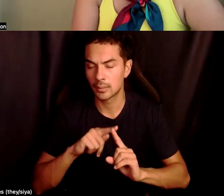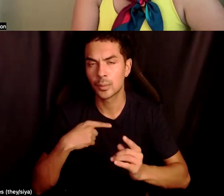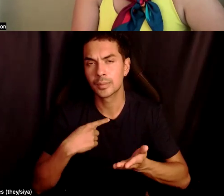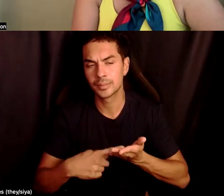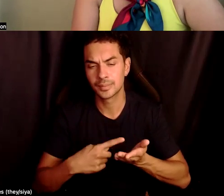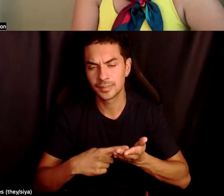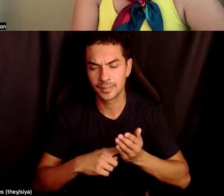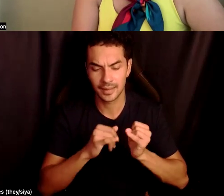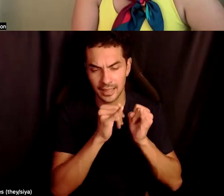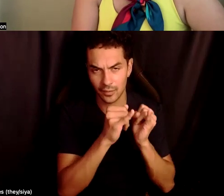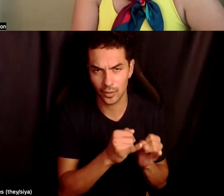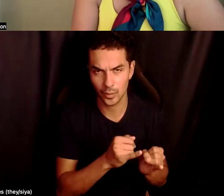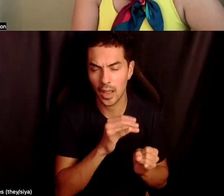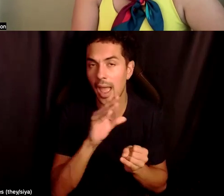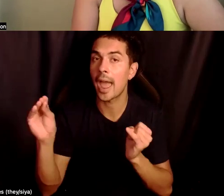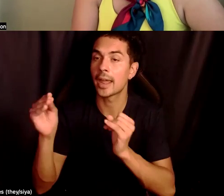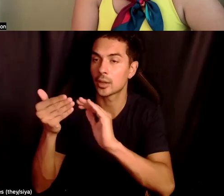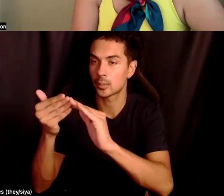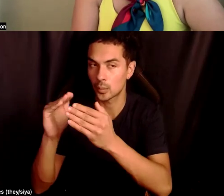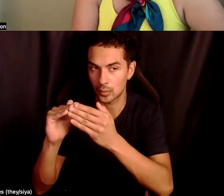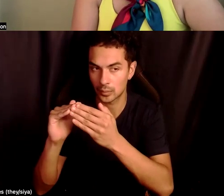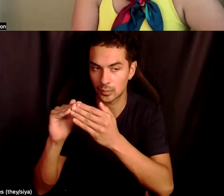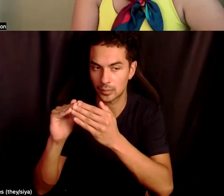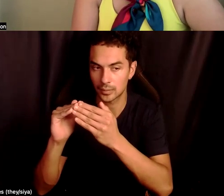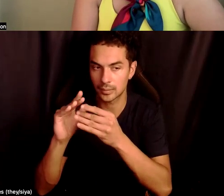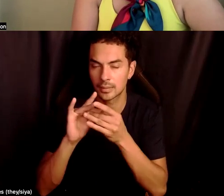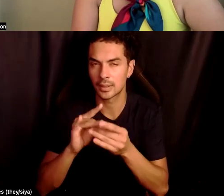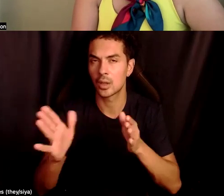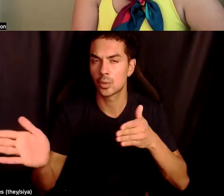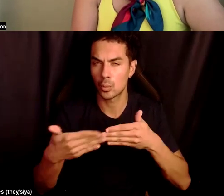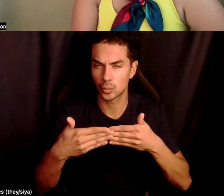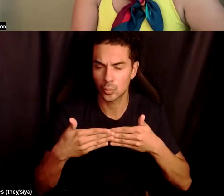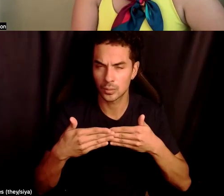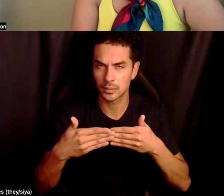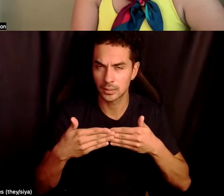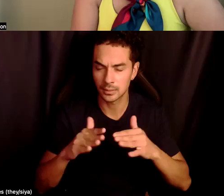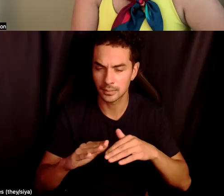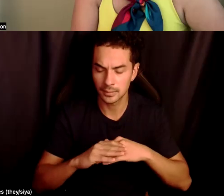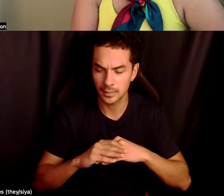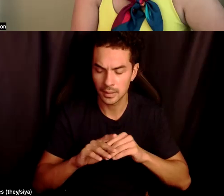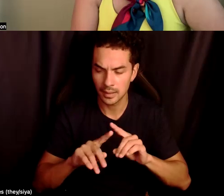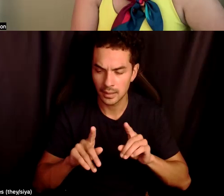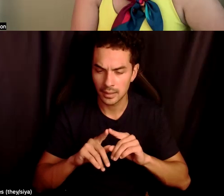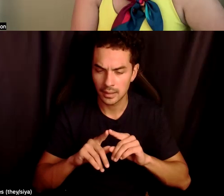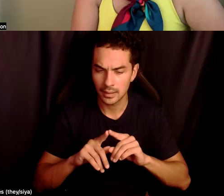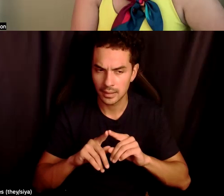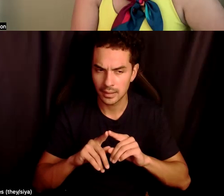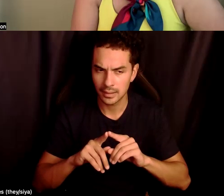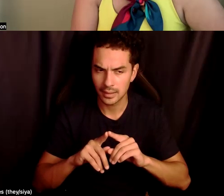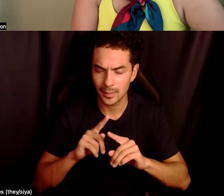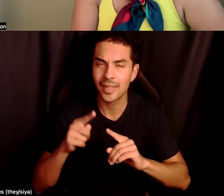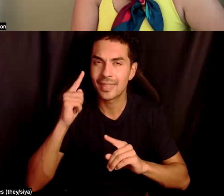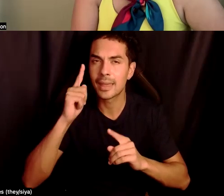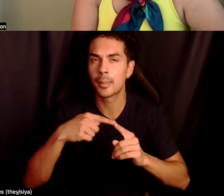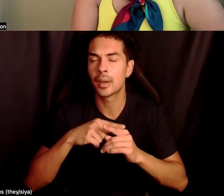individual, but then we talked about community and then about closed doors, but, um, and, but really being inclusive